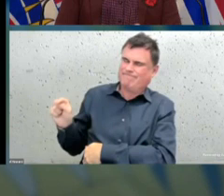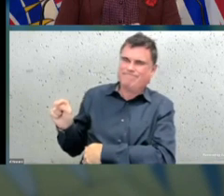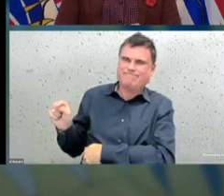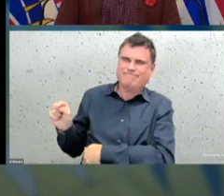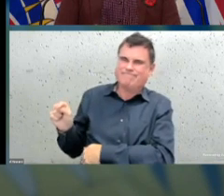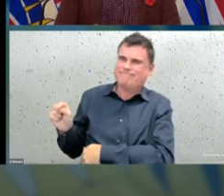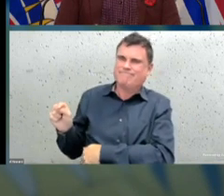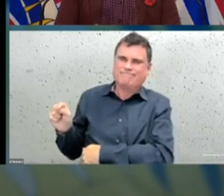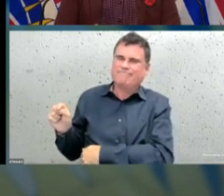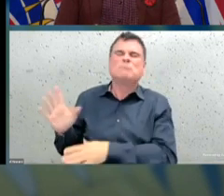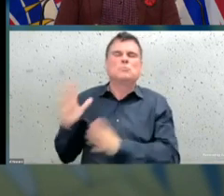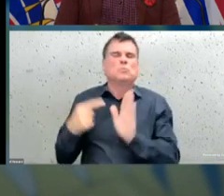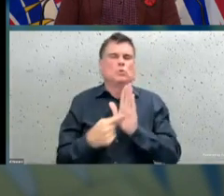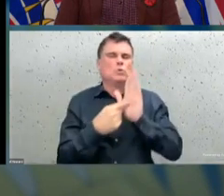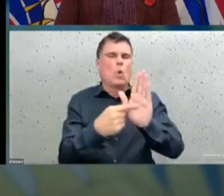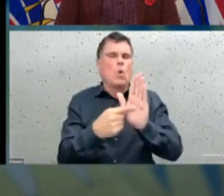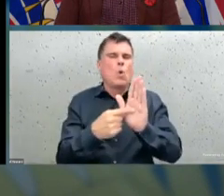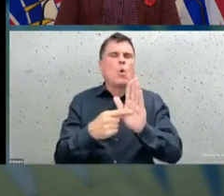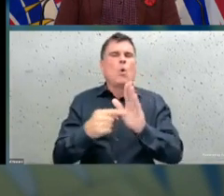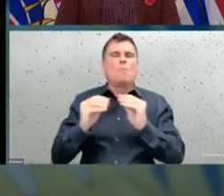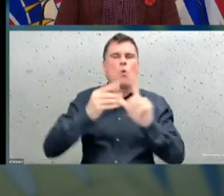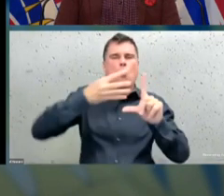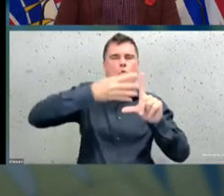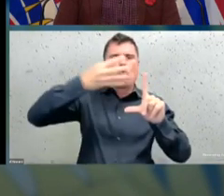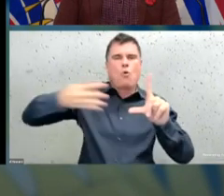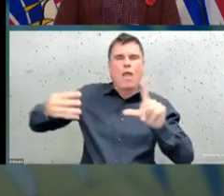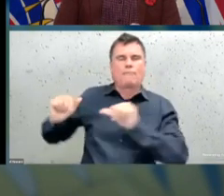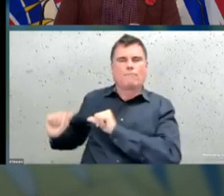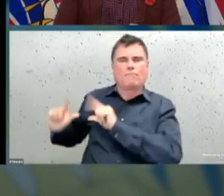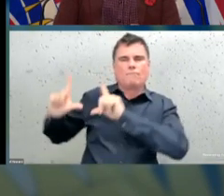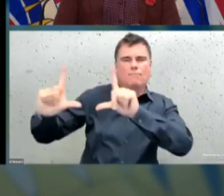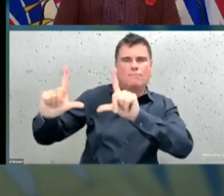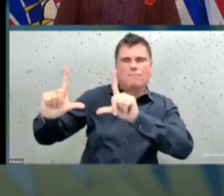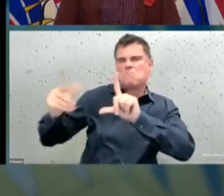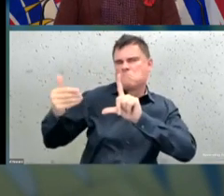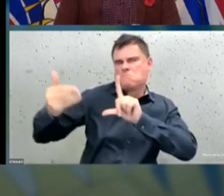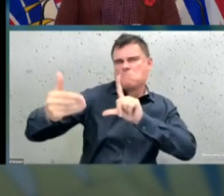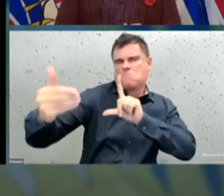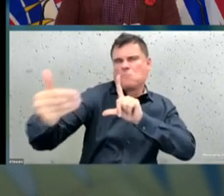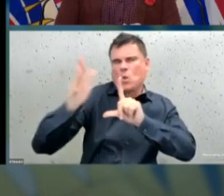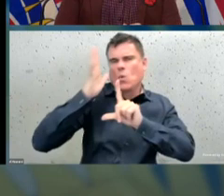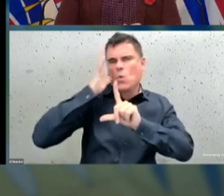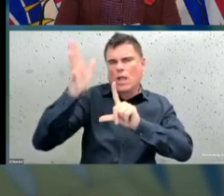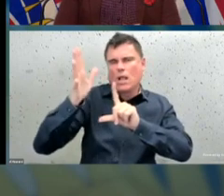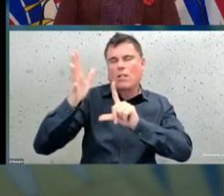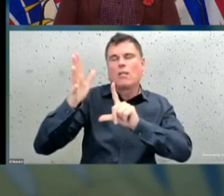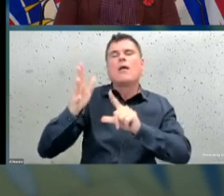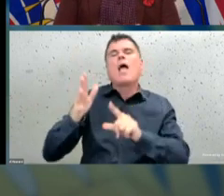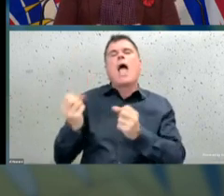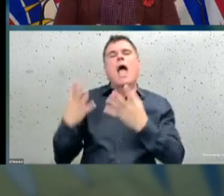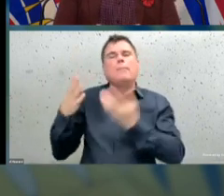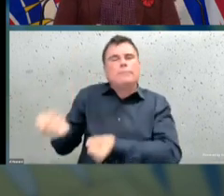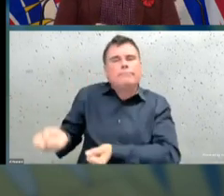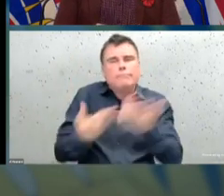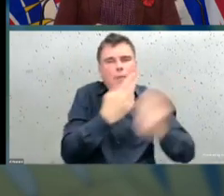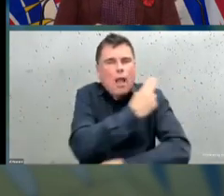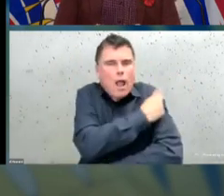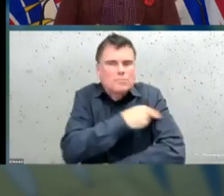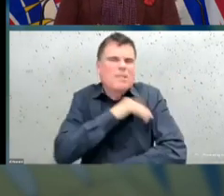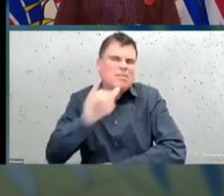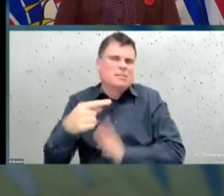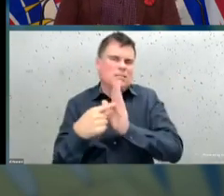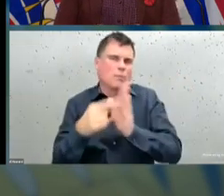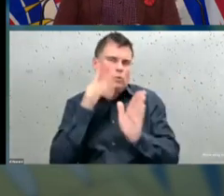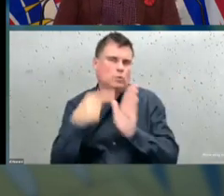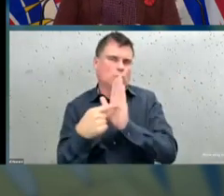from this virus. This is our epidemic curve starting in January 1st to